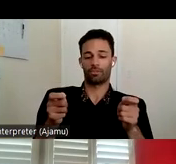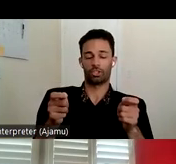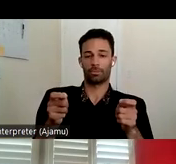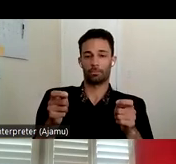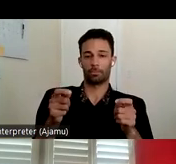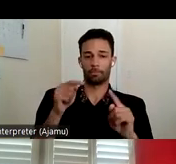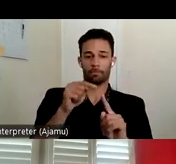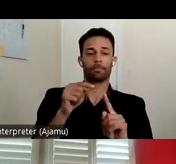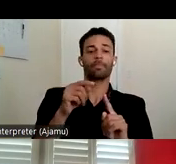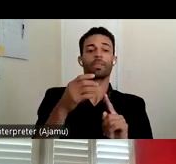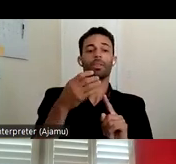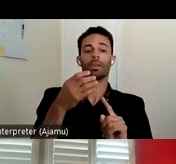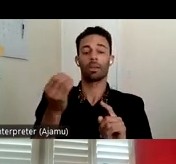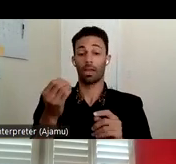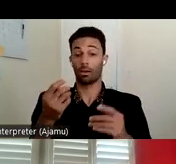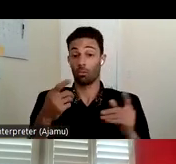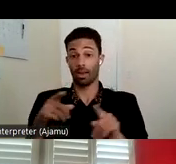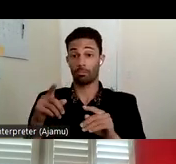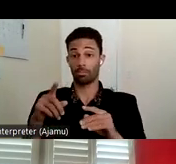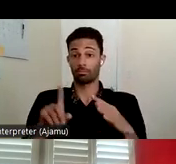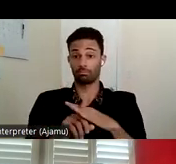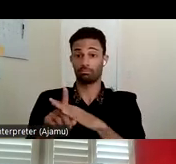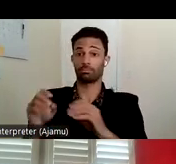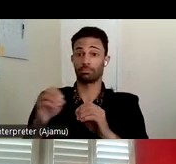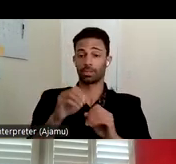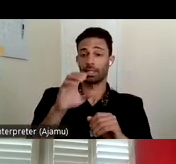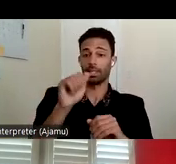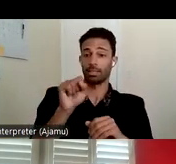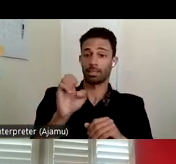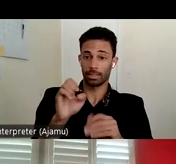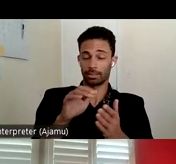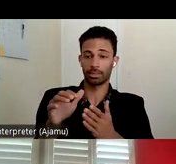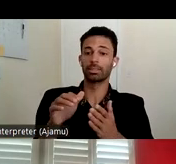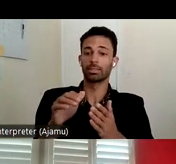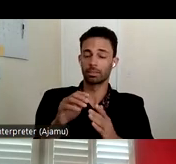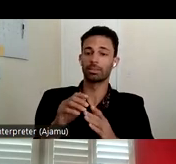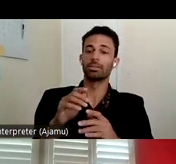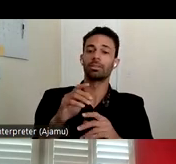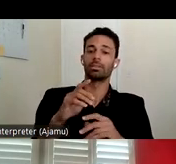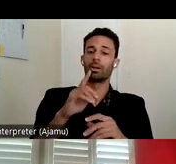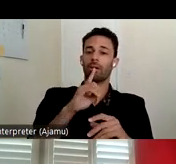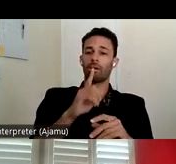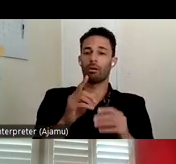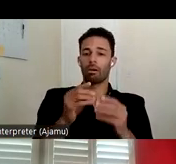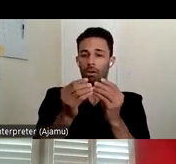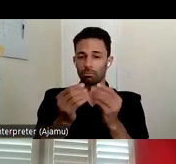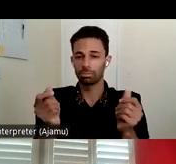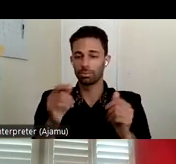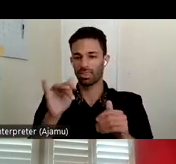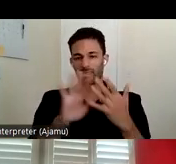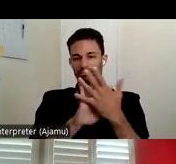come up across in the case studies is demystifying um legal processes or legal tools for the community community to increase